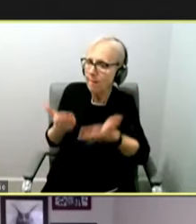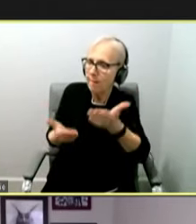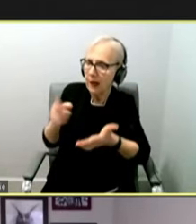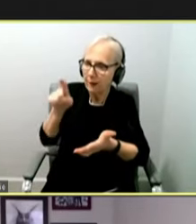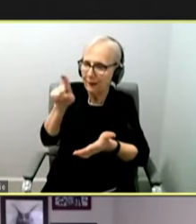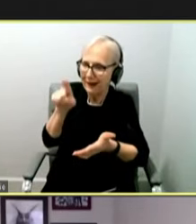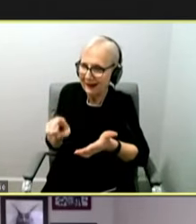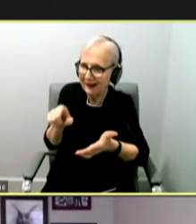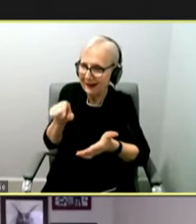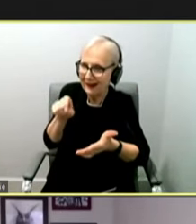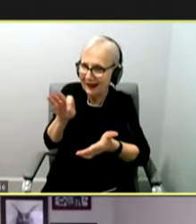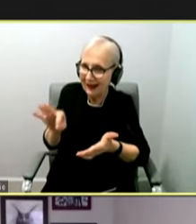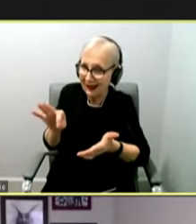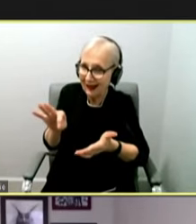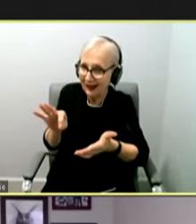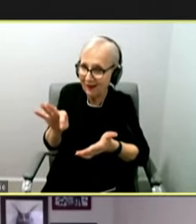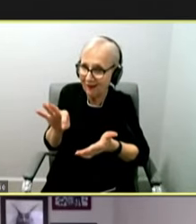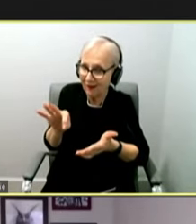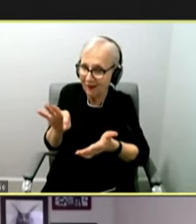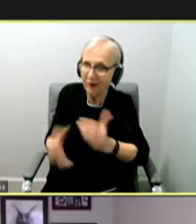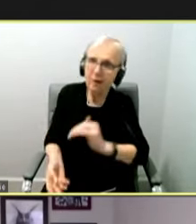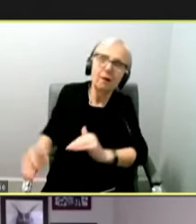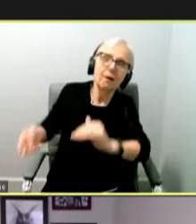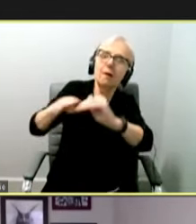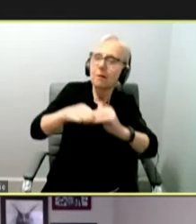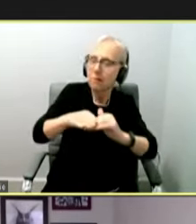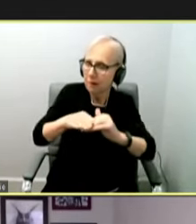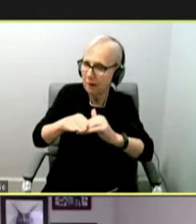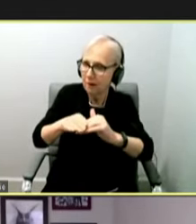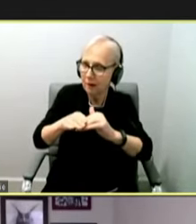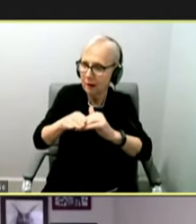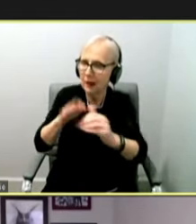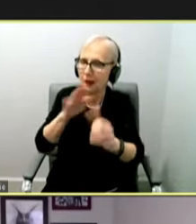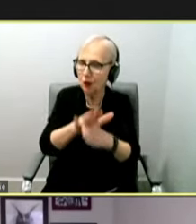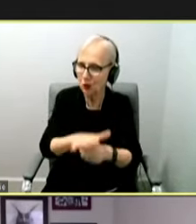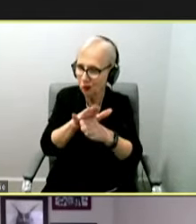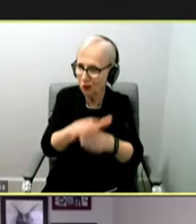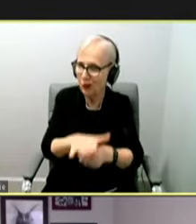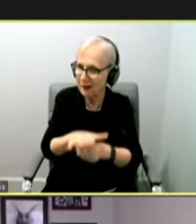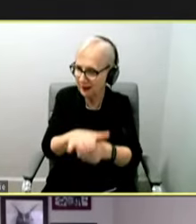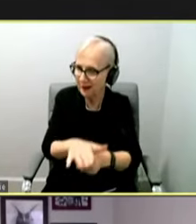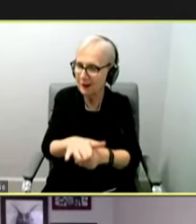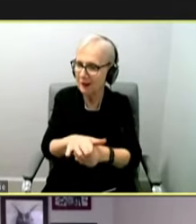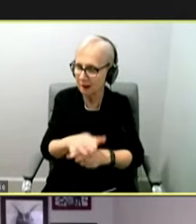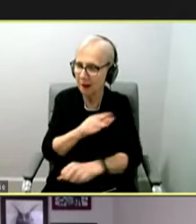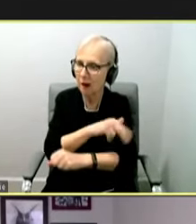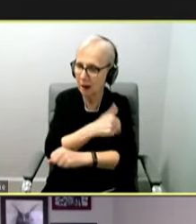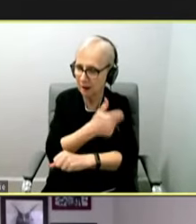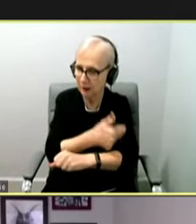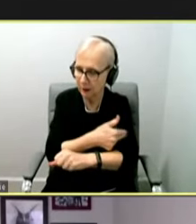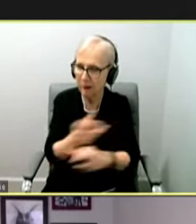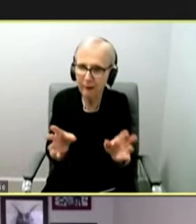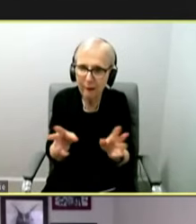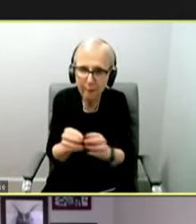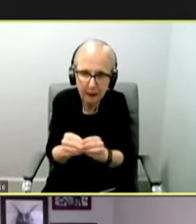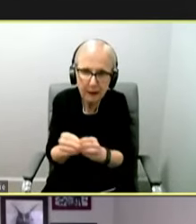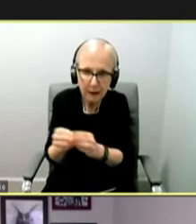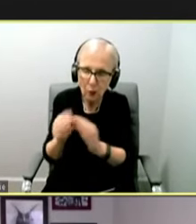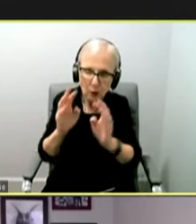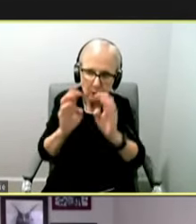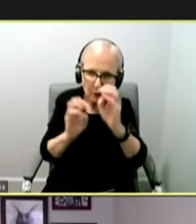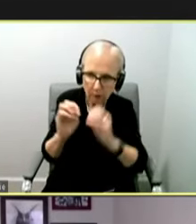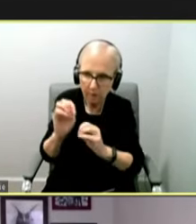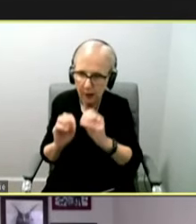if this wave continues to really stress our hospitals. And so the meeting last night was to evaluate the